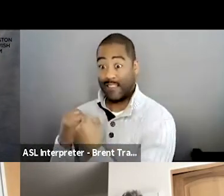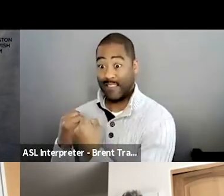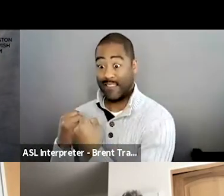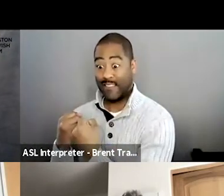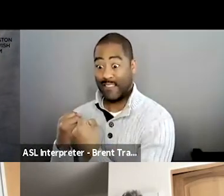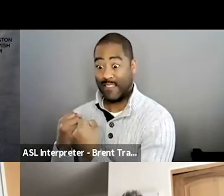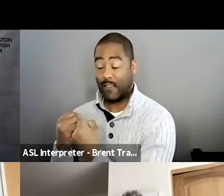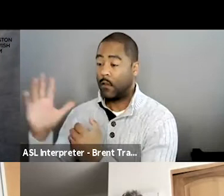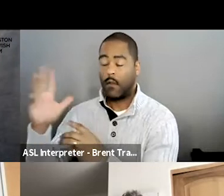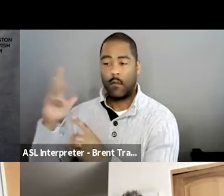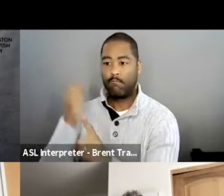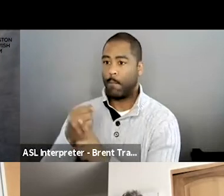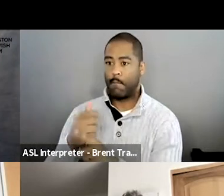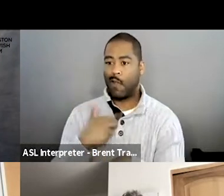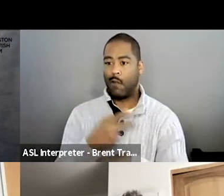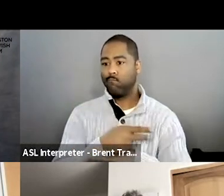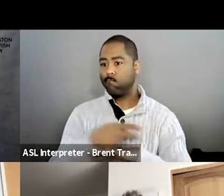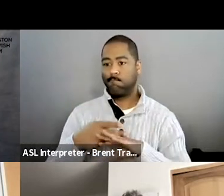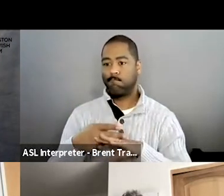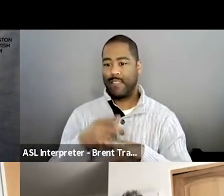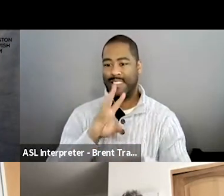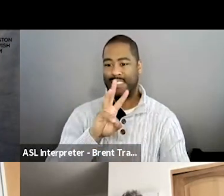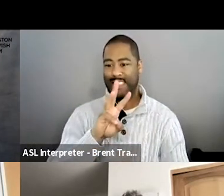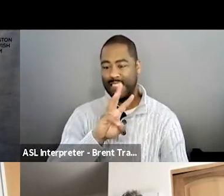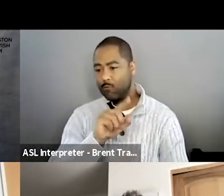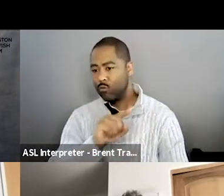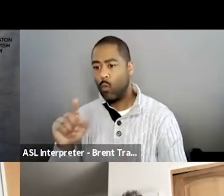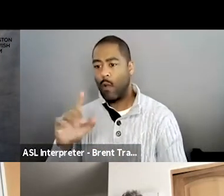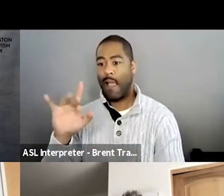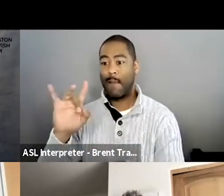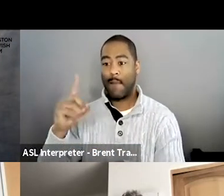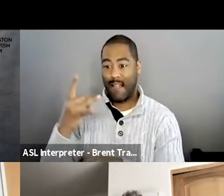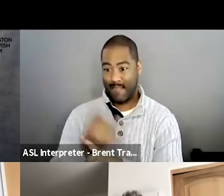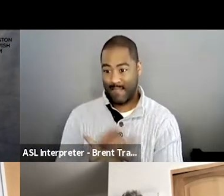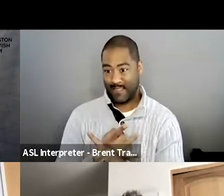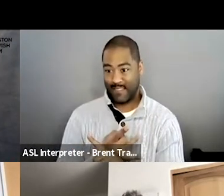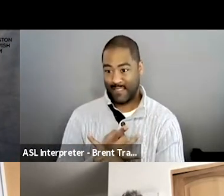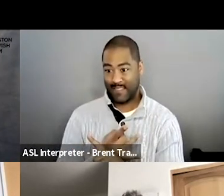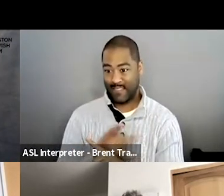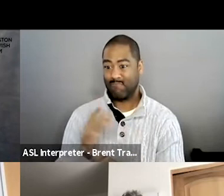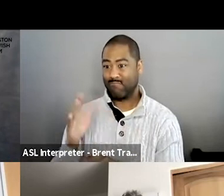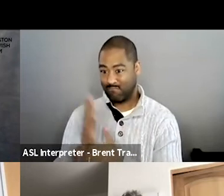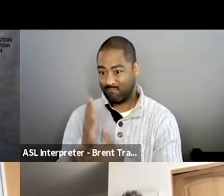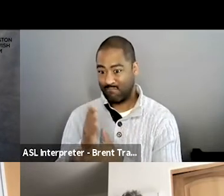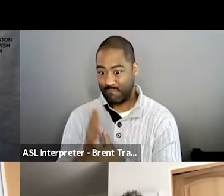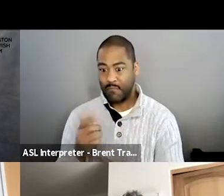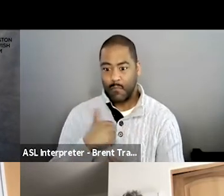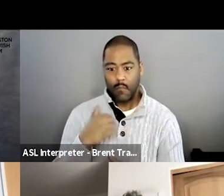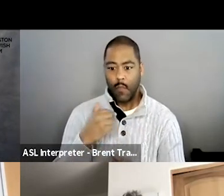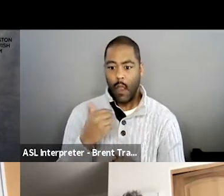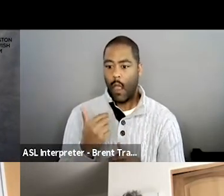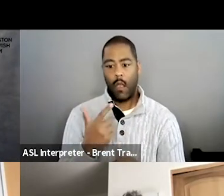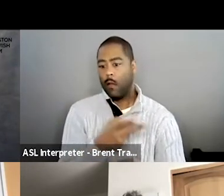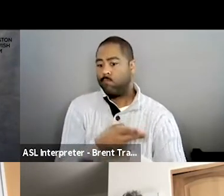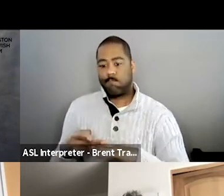for six, eight months. I couldn't watch TV, right? I had to essentially relearn abilities, um, because